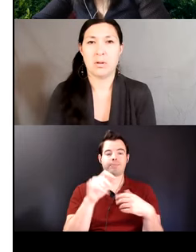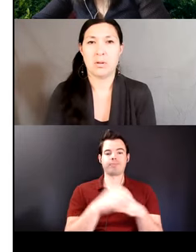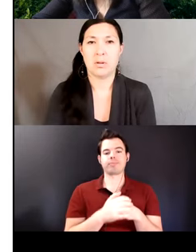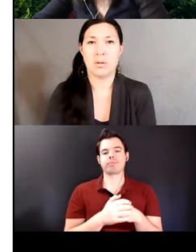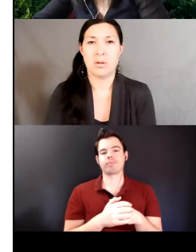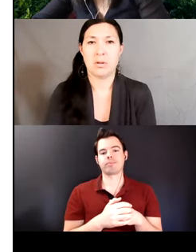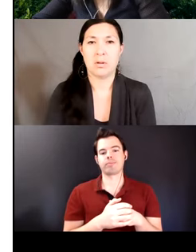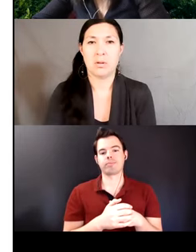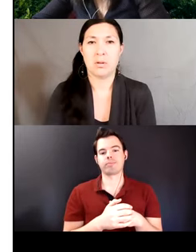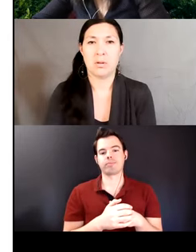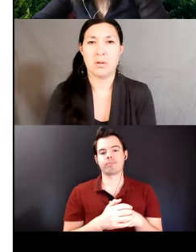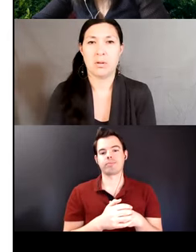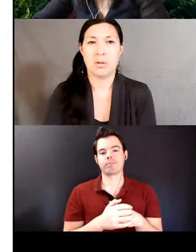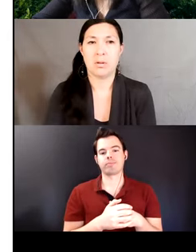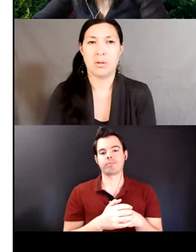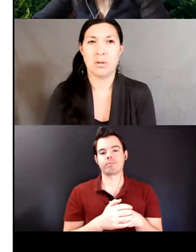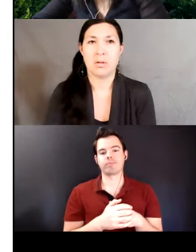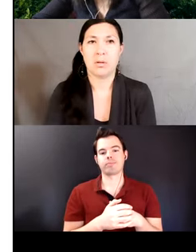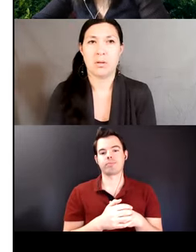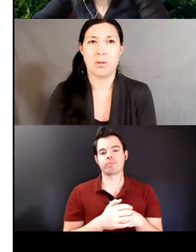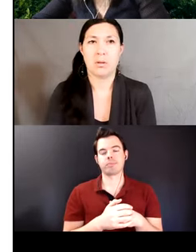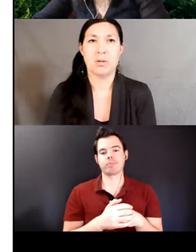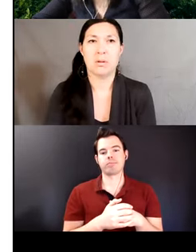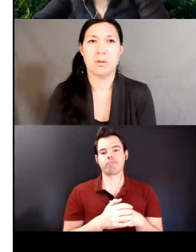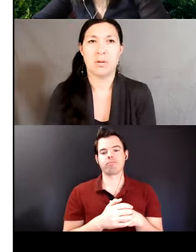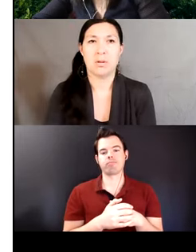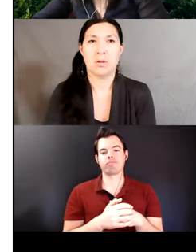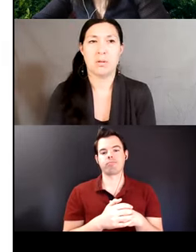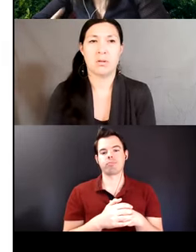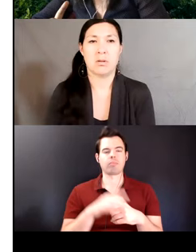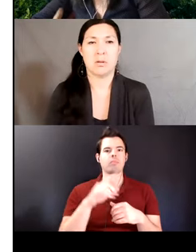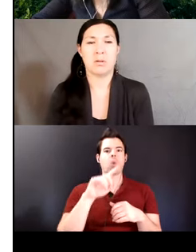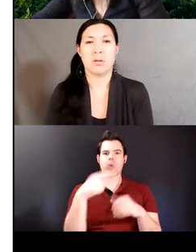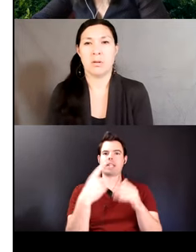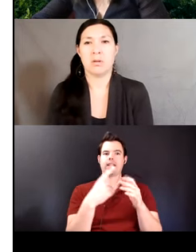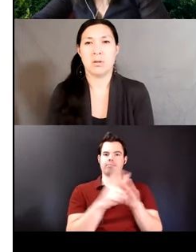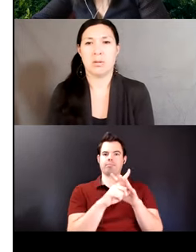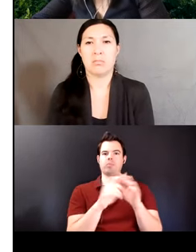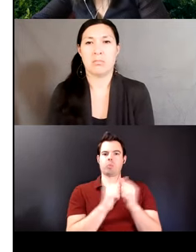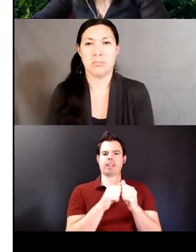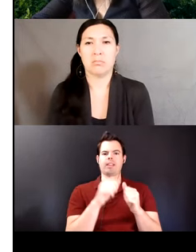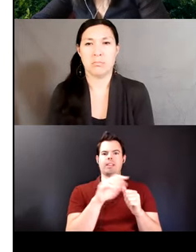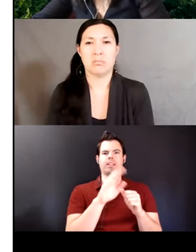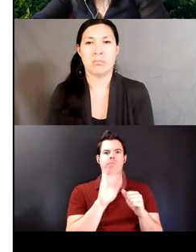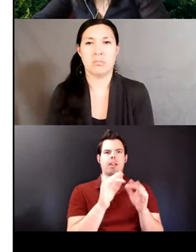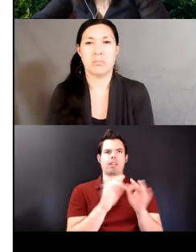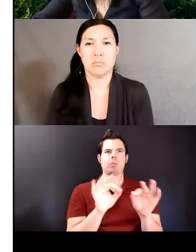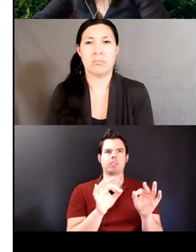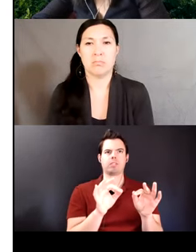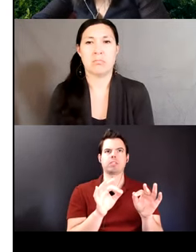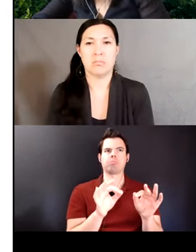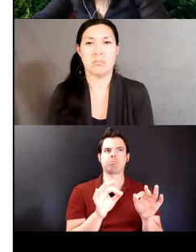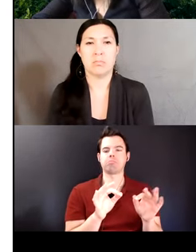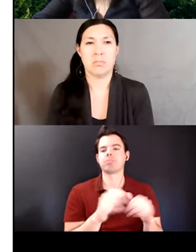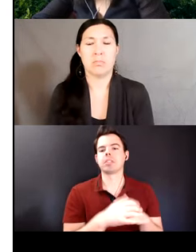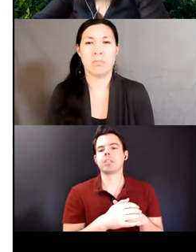to denote parallelism of verbal art i will illustrate two of them ricamo and ricapu that